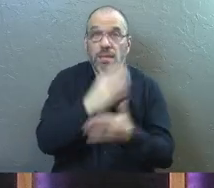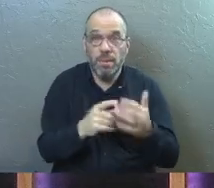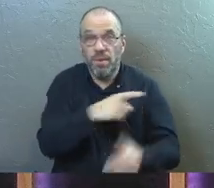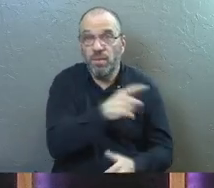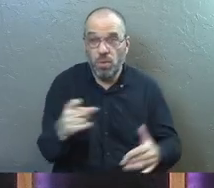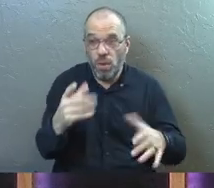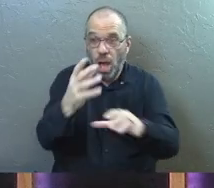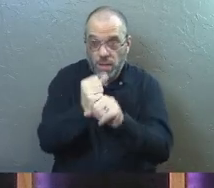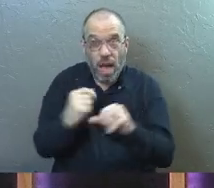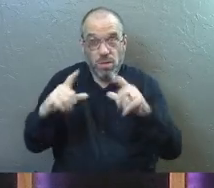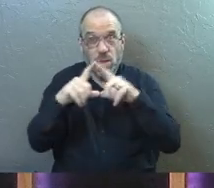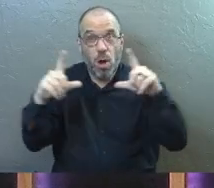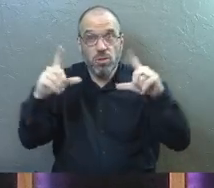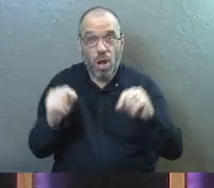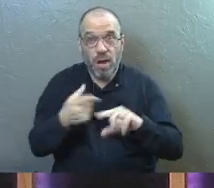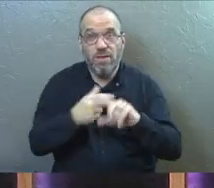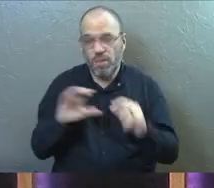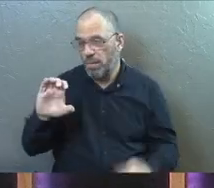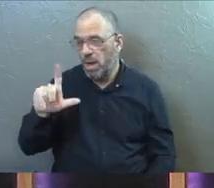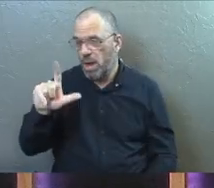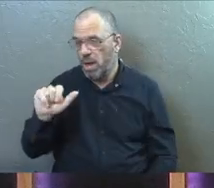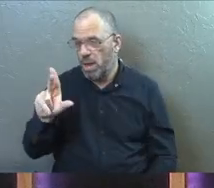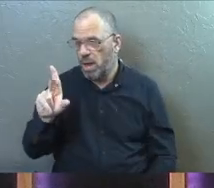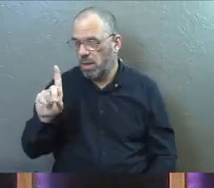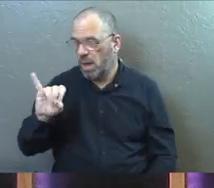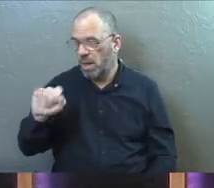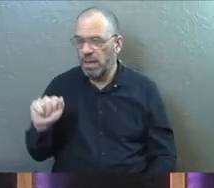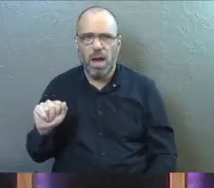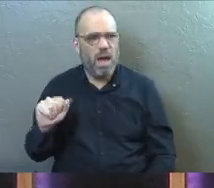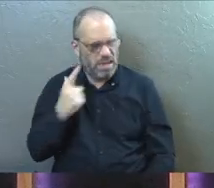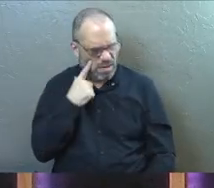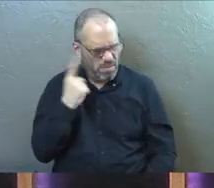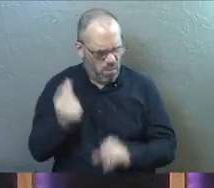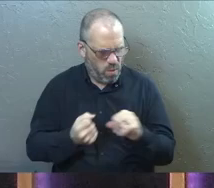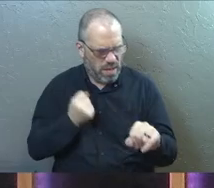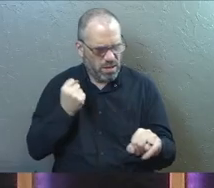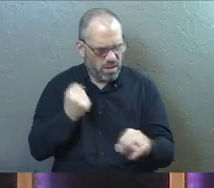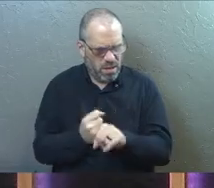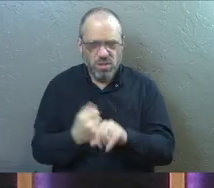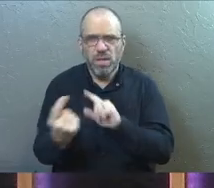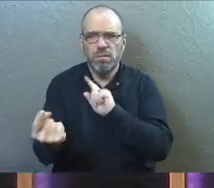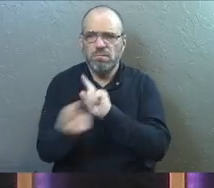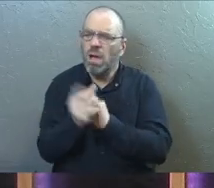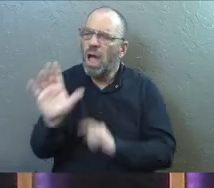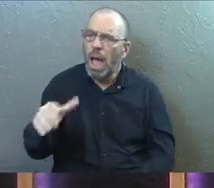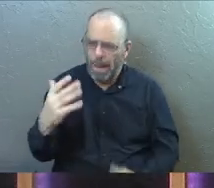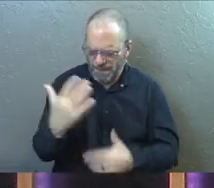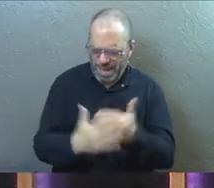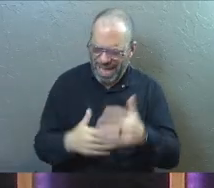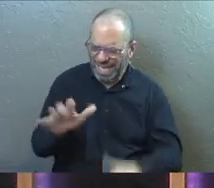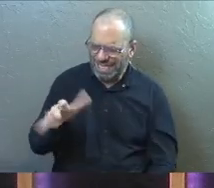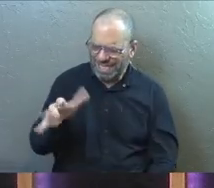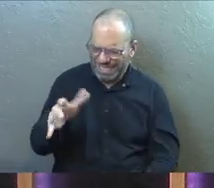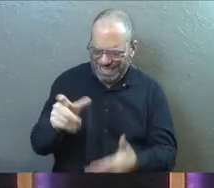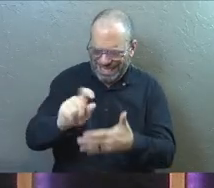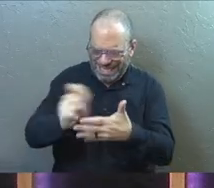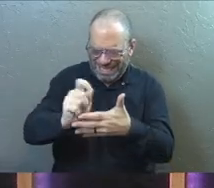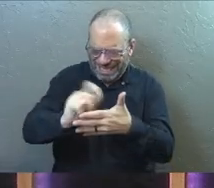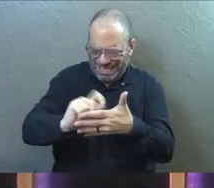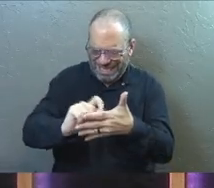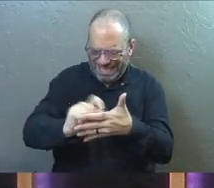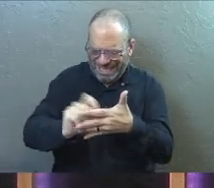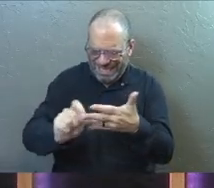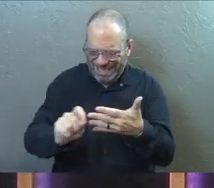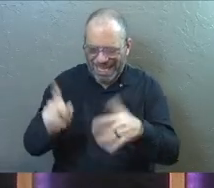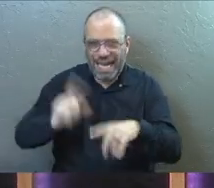guys in this room have gotten those cards from her. It was just like a year or so ago that she reached out to us and said, my hand's shaking so much I can't write the